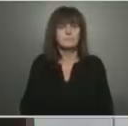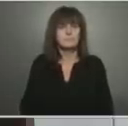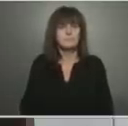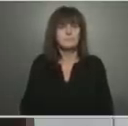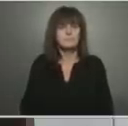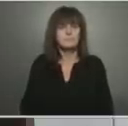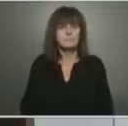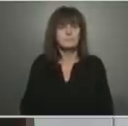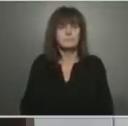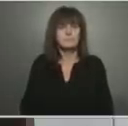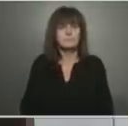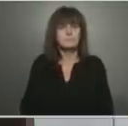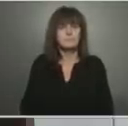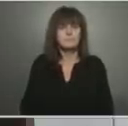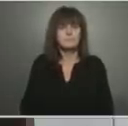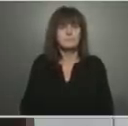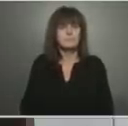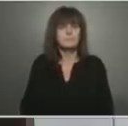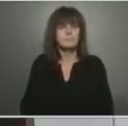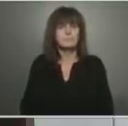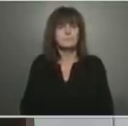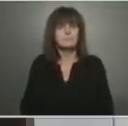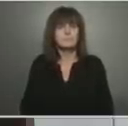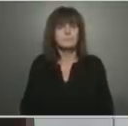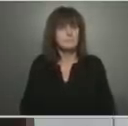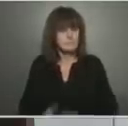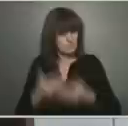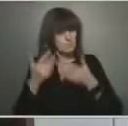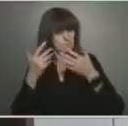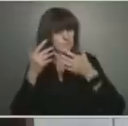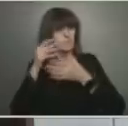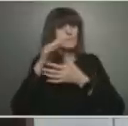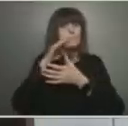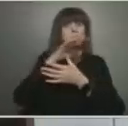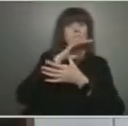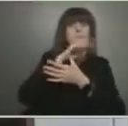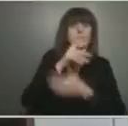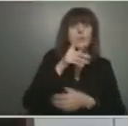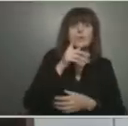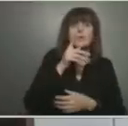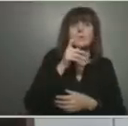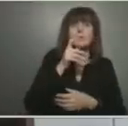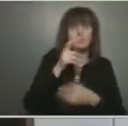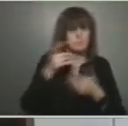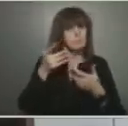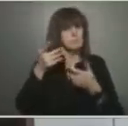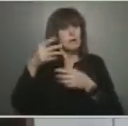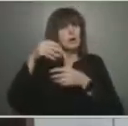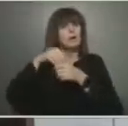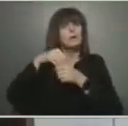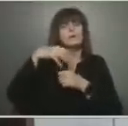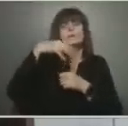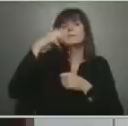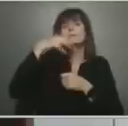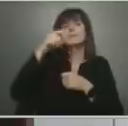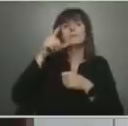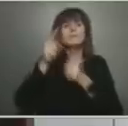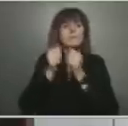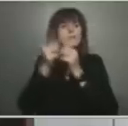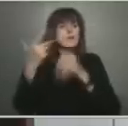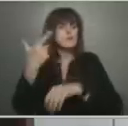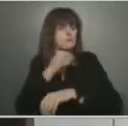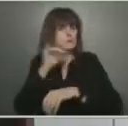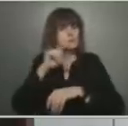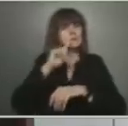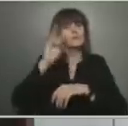These individuals include unvaccinated seniors aged 60 and over, First Nations, Inuit,